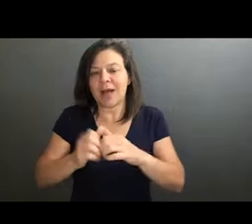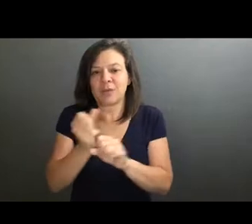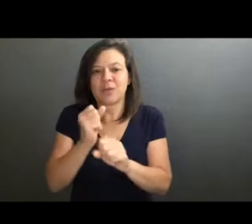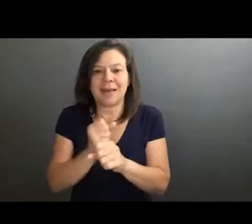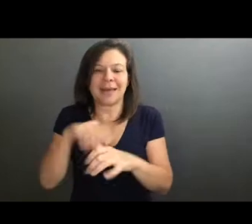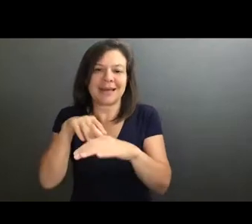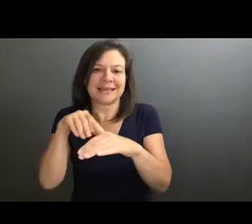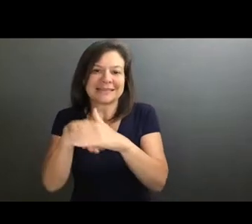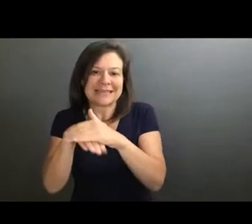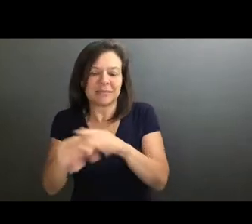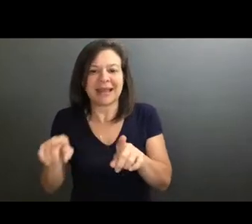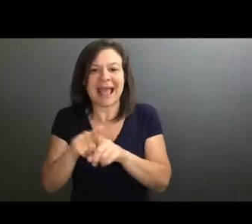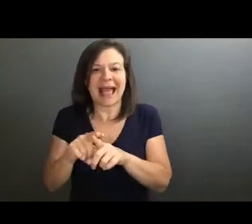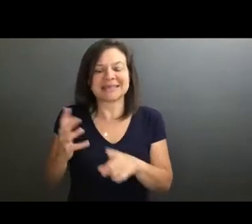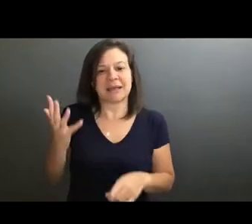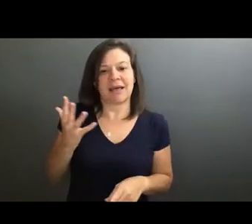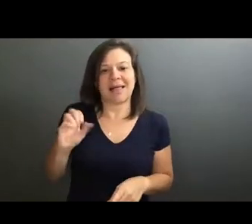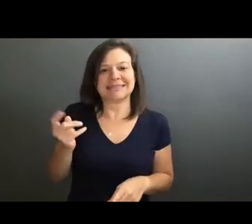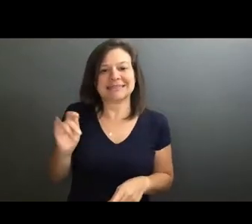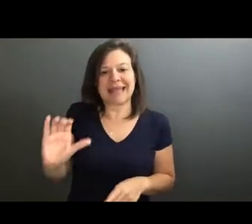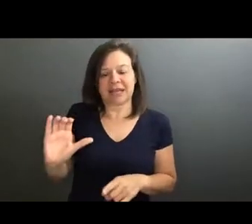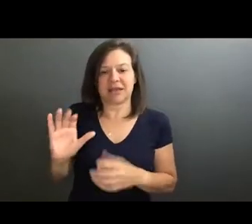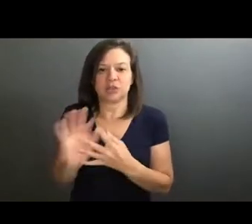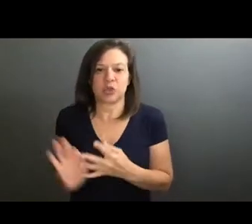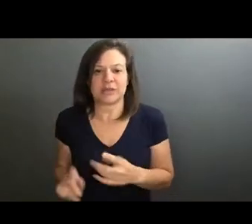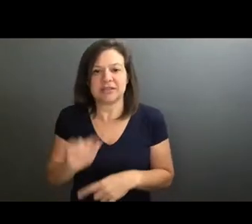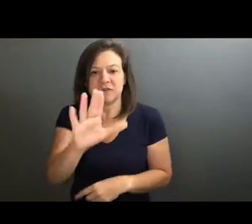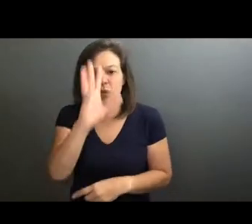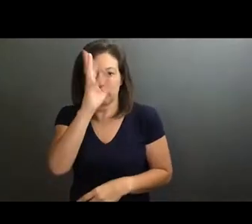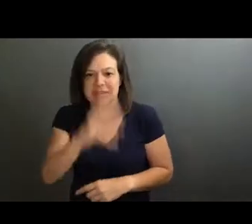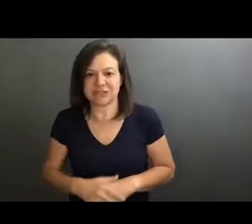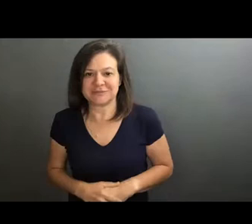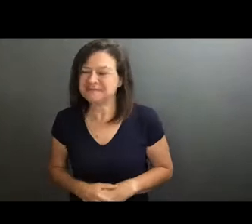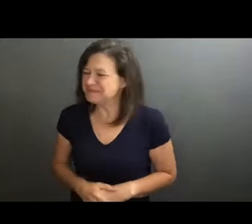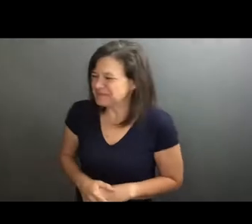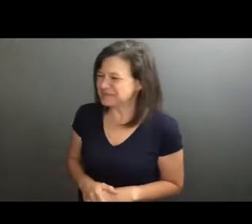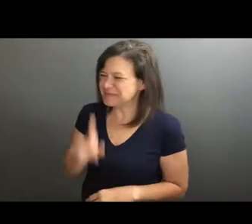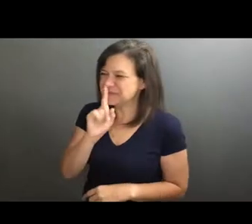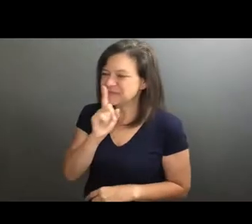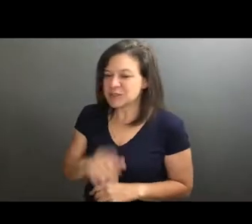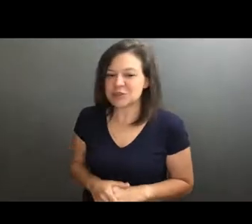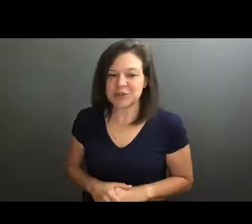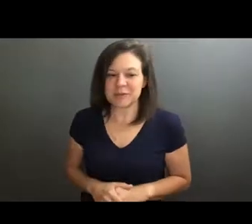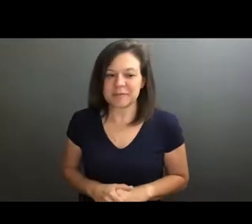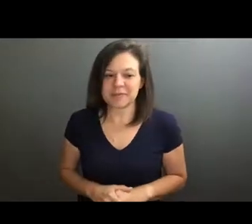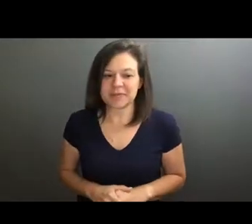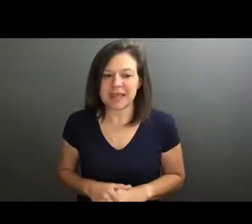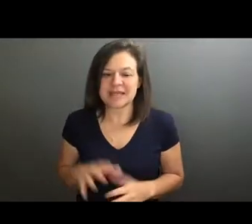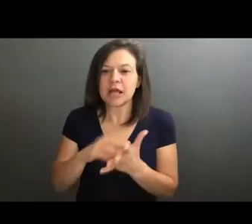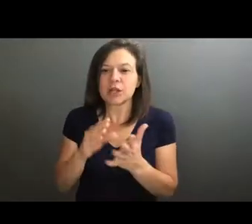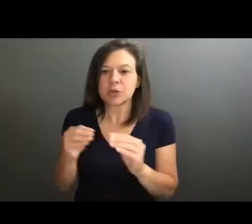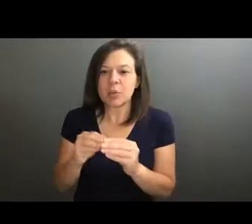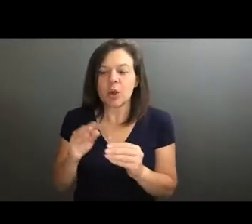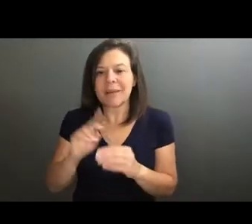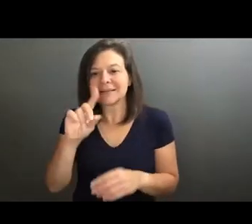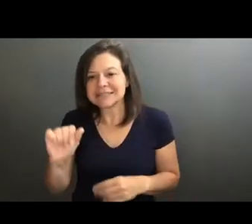as an aesthetic choice and a part of your creation. Sure, I think so. As I started learning more about disability